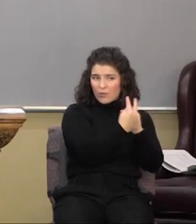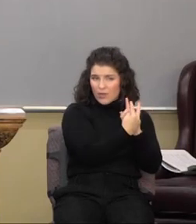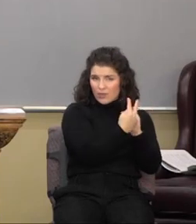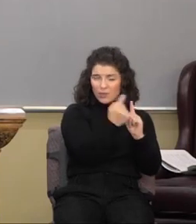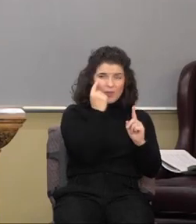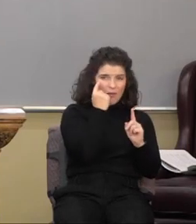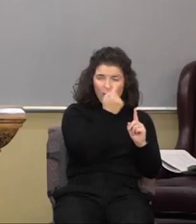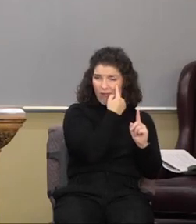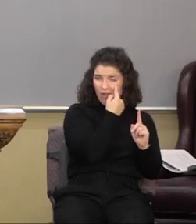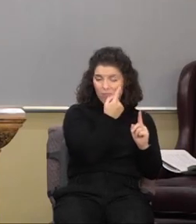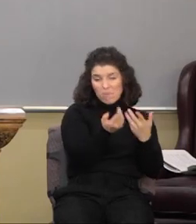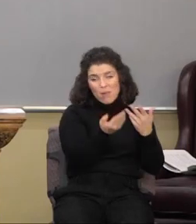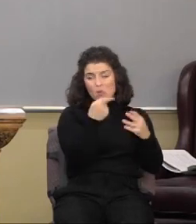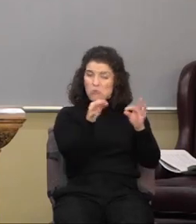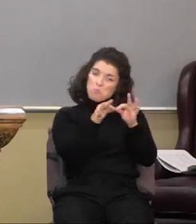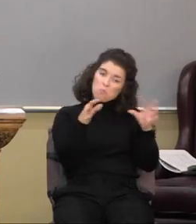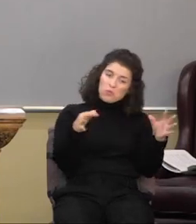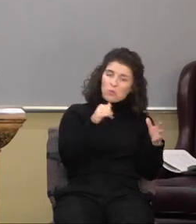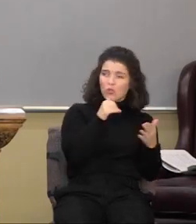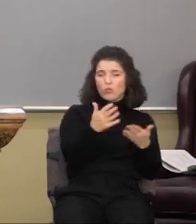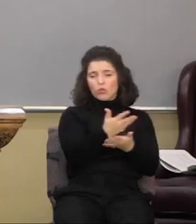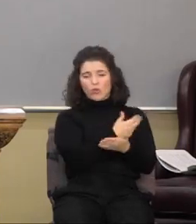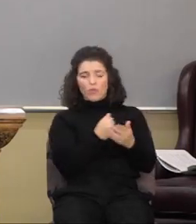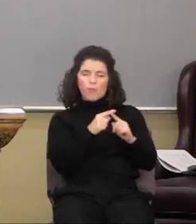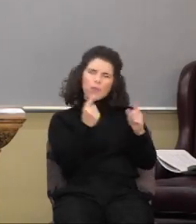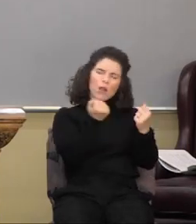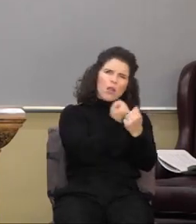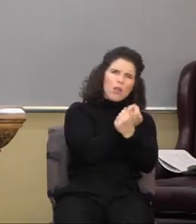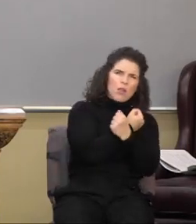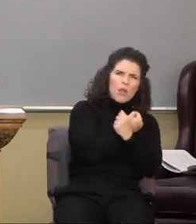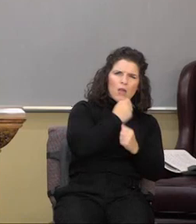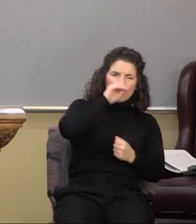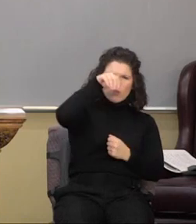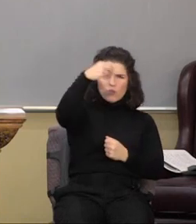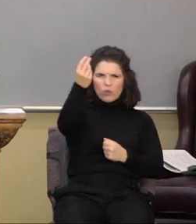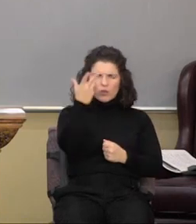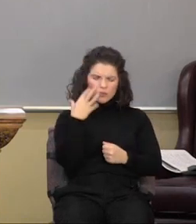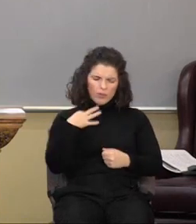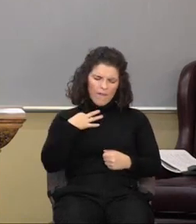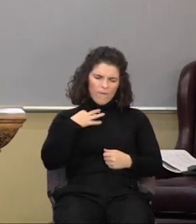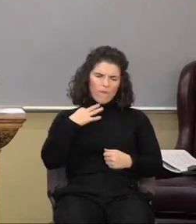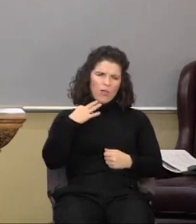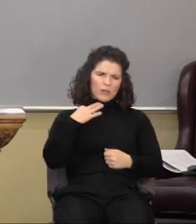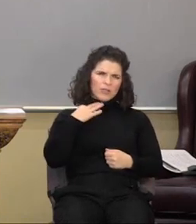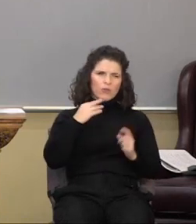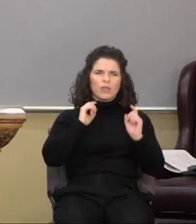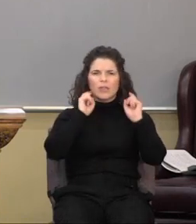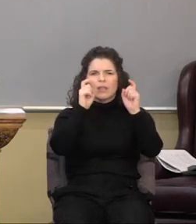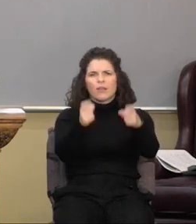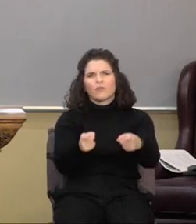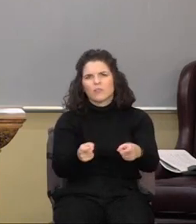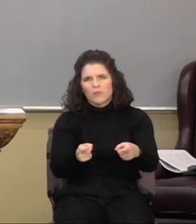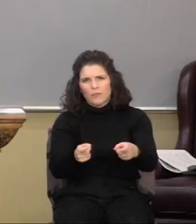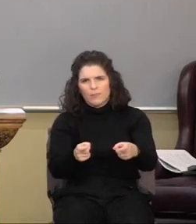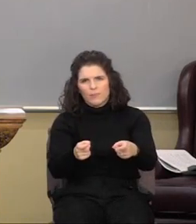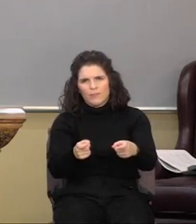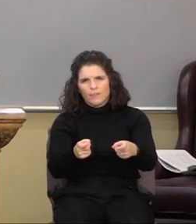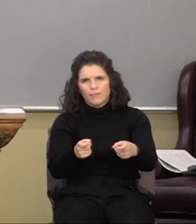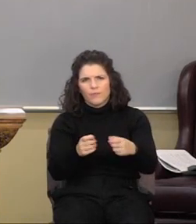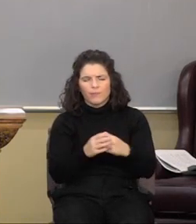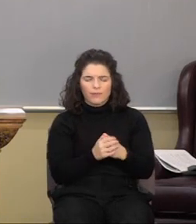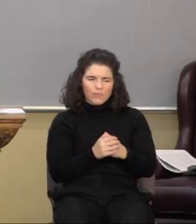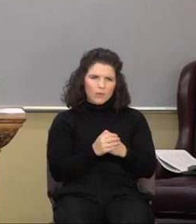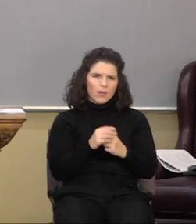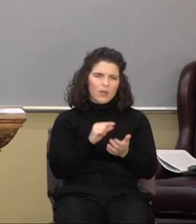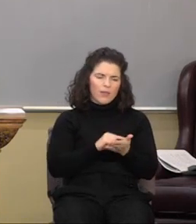undeserving of it? But guess what love does? Love graciously, voluntarily gives. As that verse